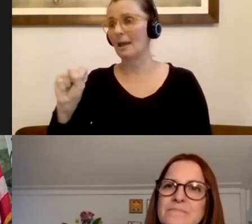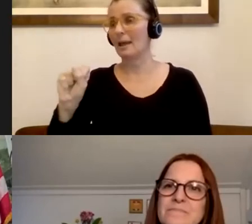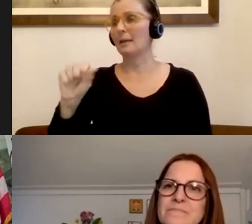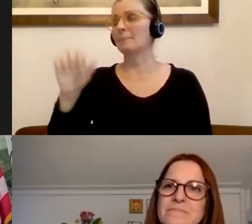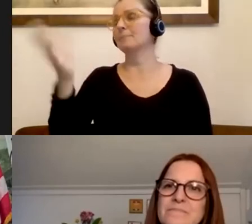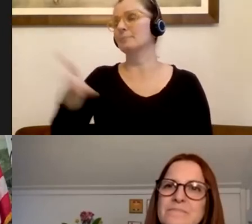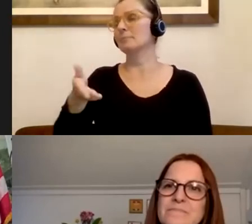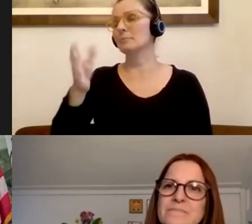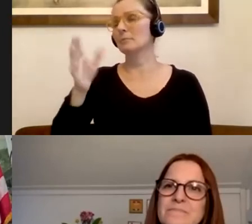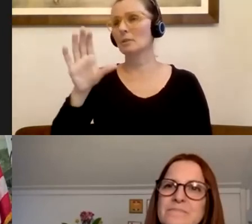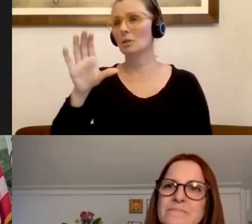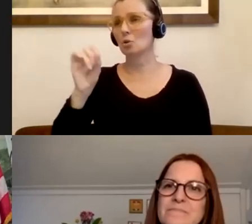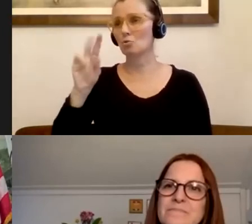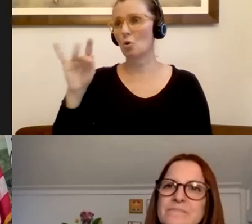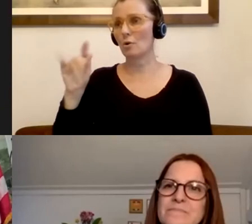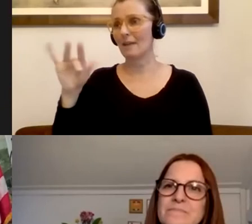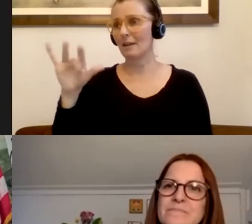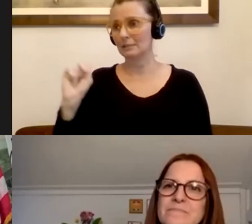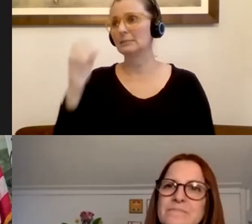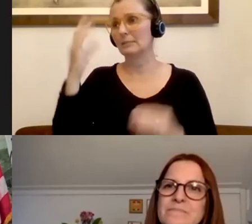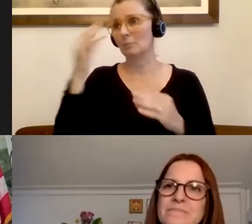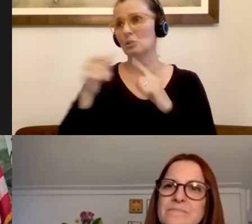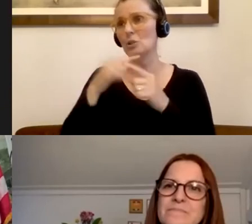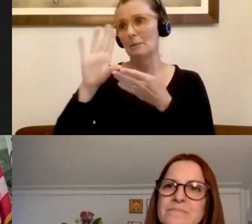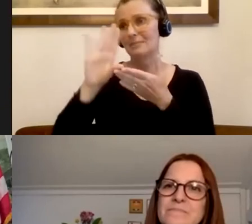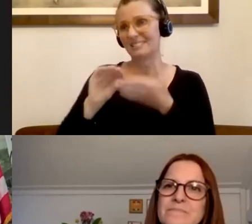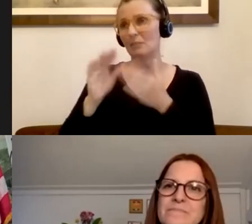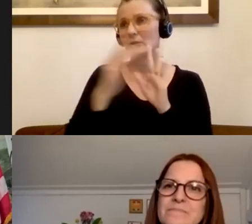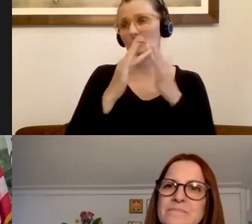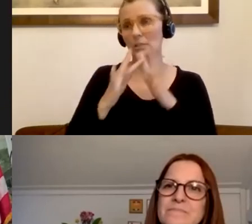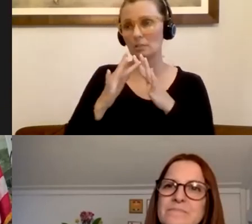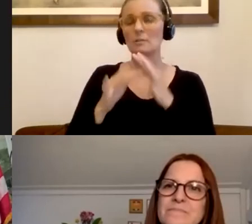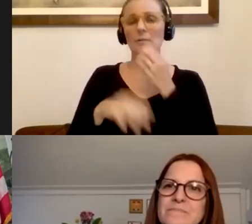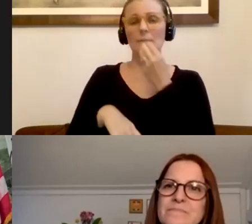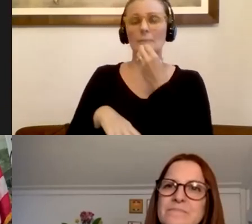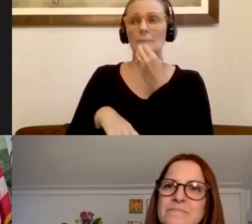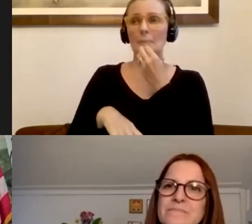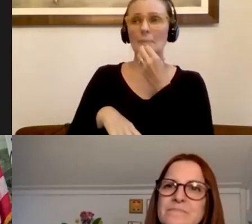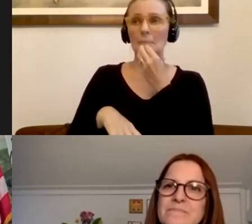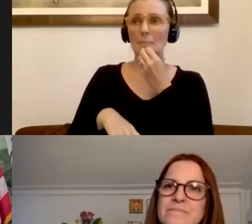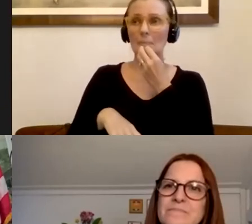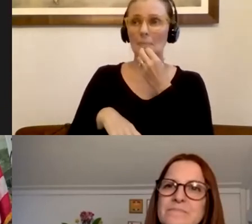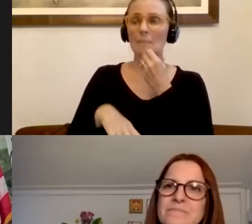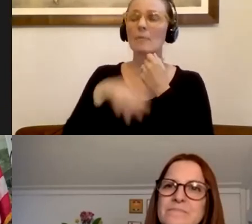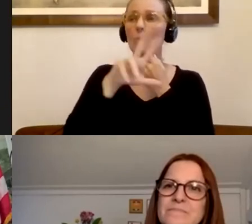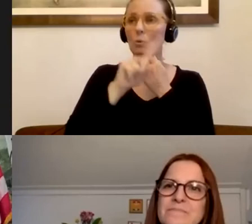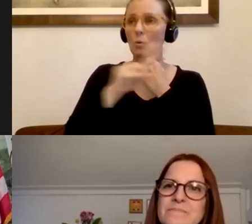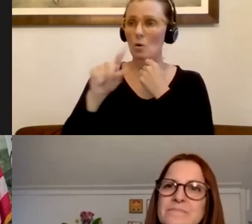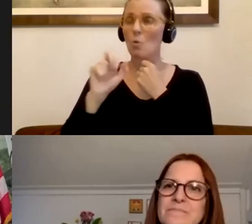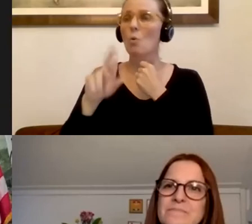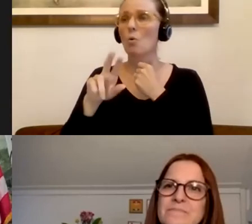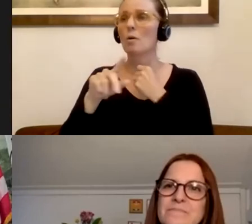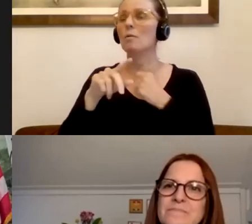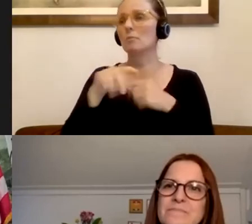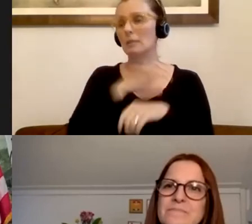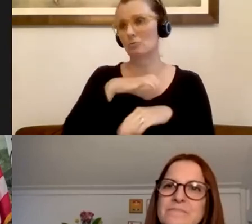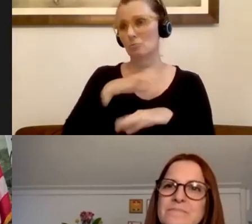about, discounted or free internet, um, access. Again, or call 311 or the Councilor and Agent. I do want to recognize our newest member of